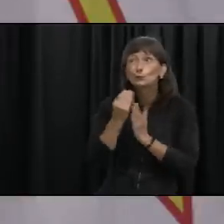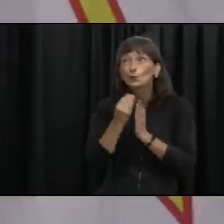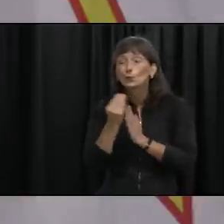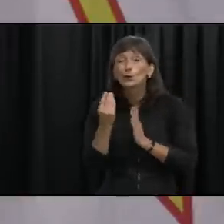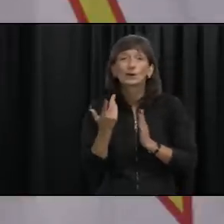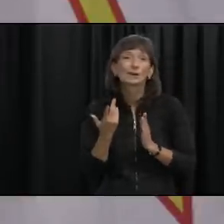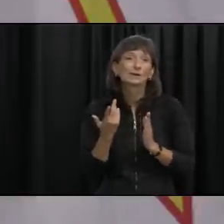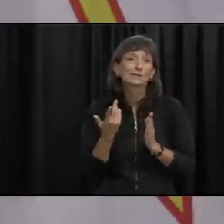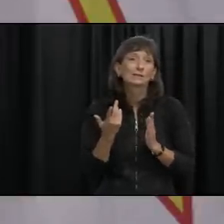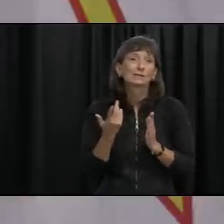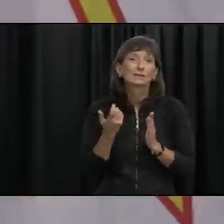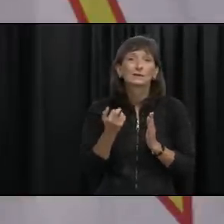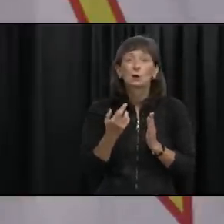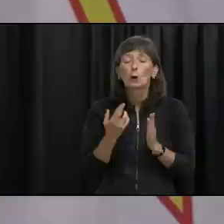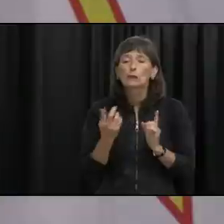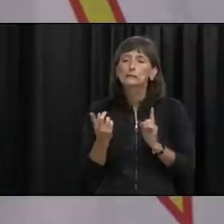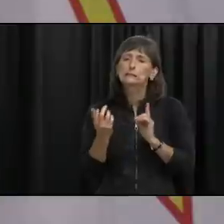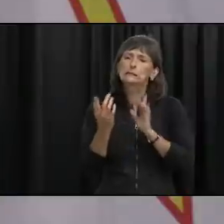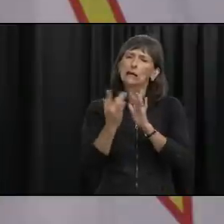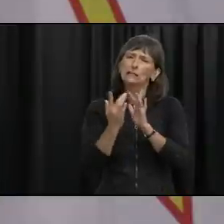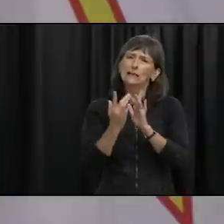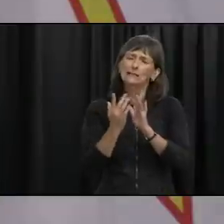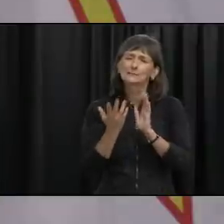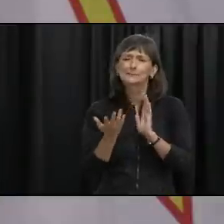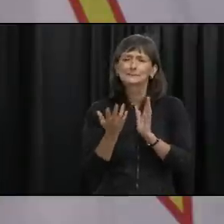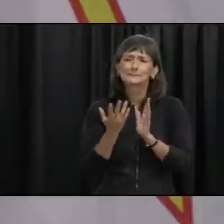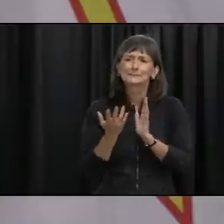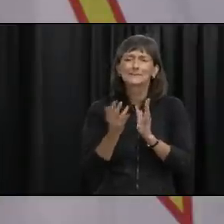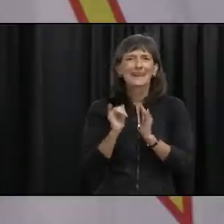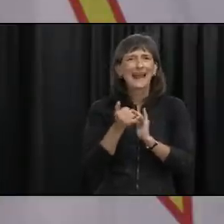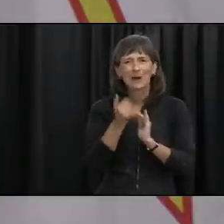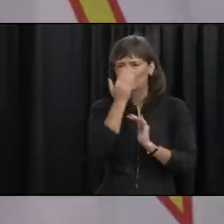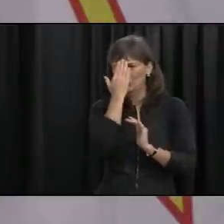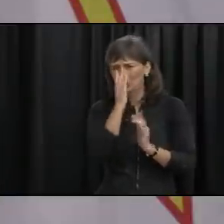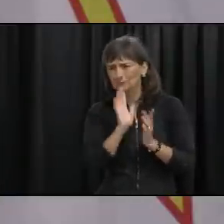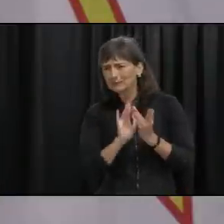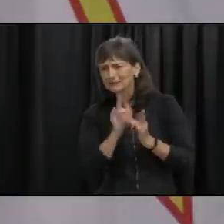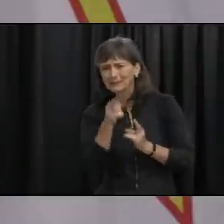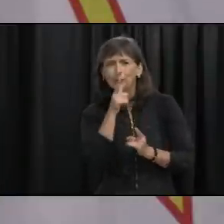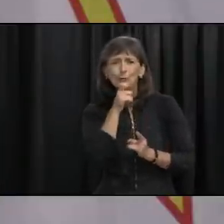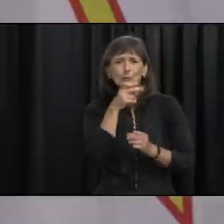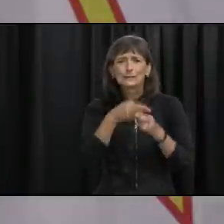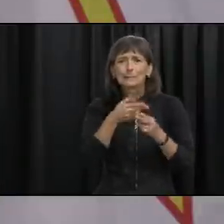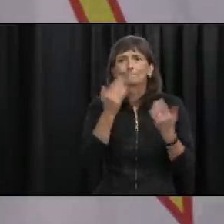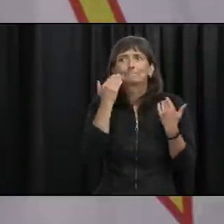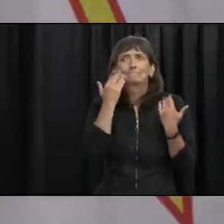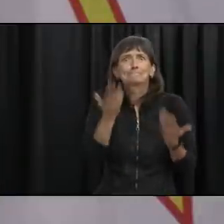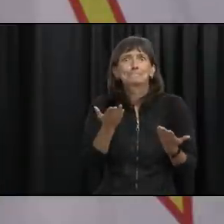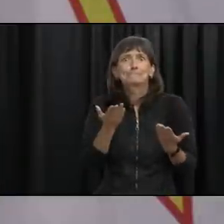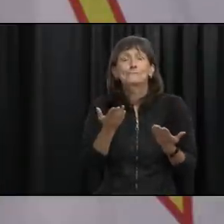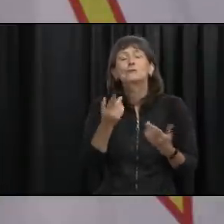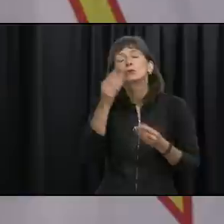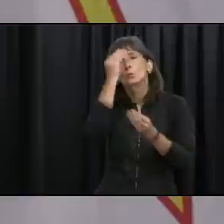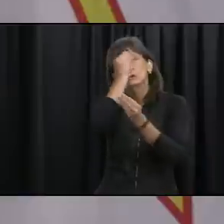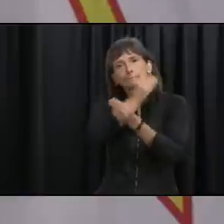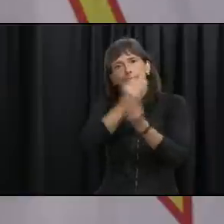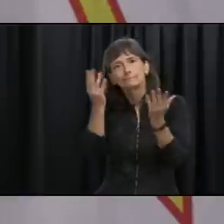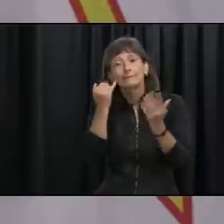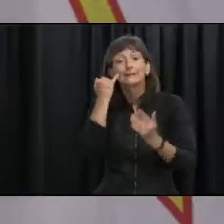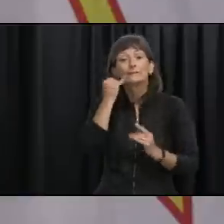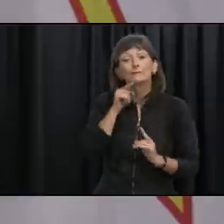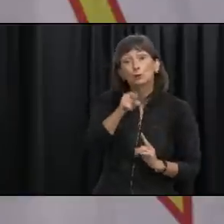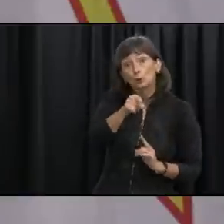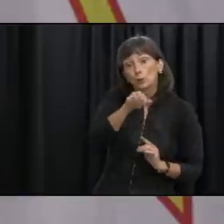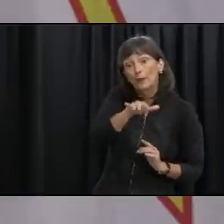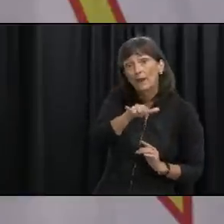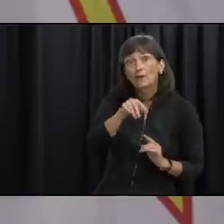in these circumstances and they had contacts the only way we can reach those people um is to say if you were in this store if you were in